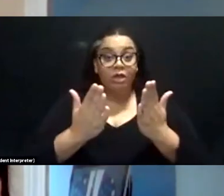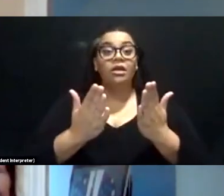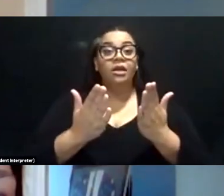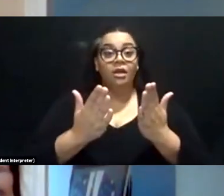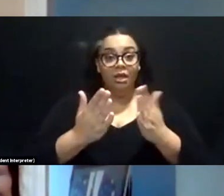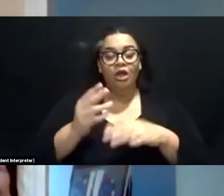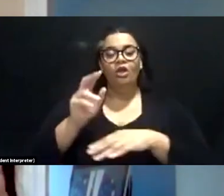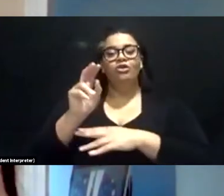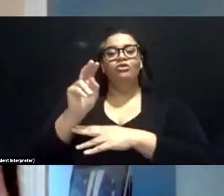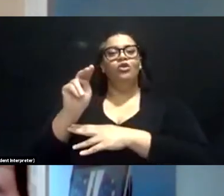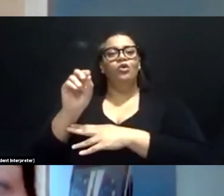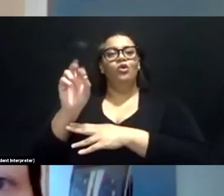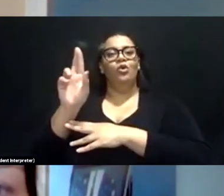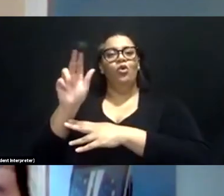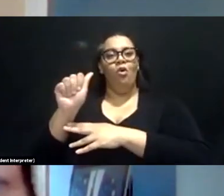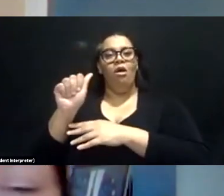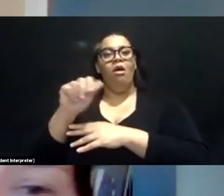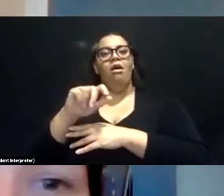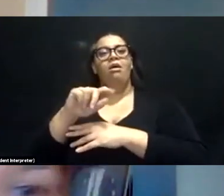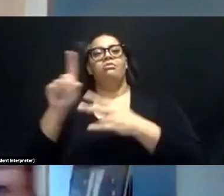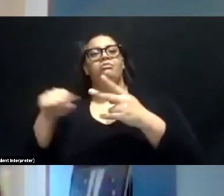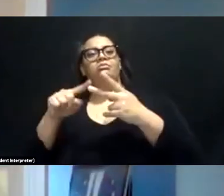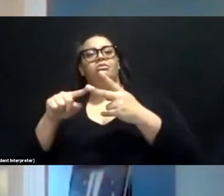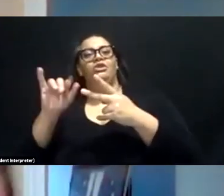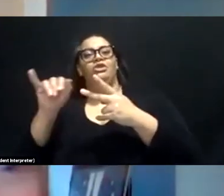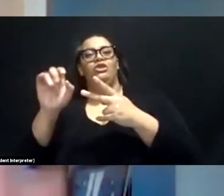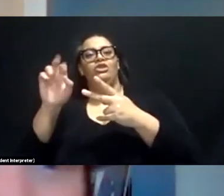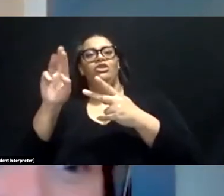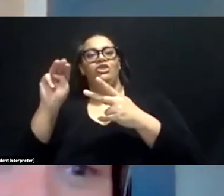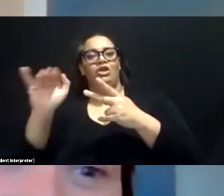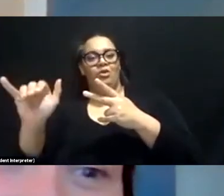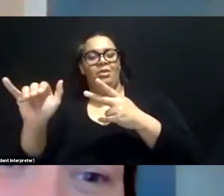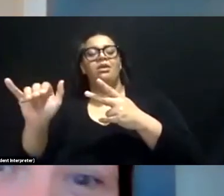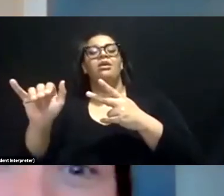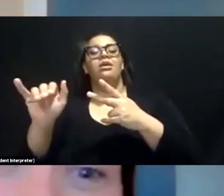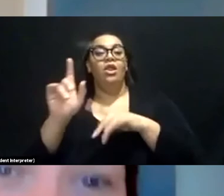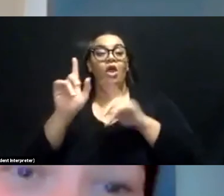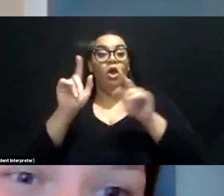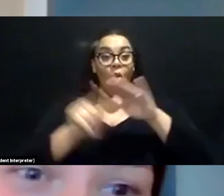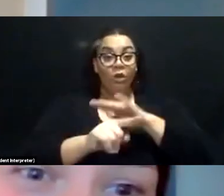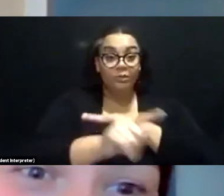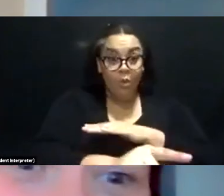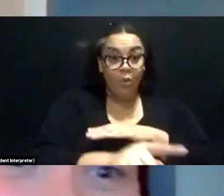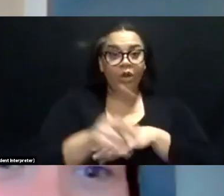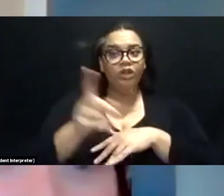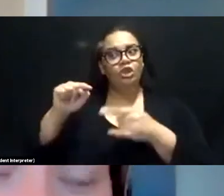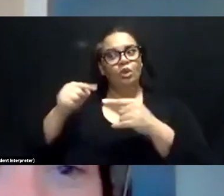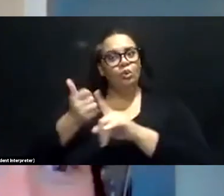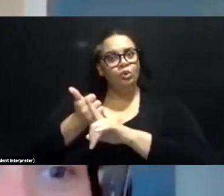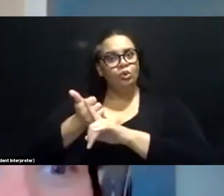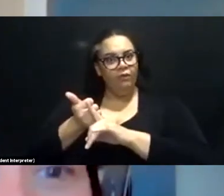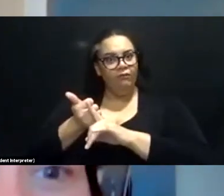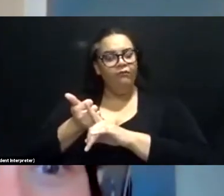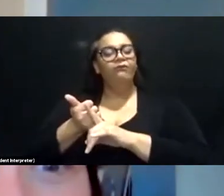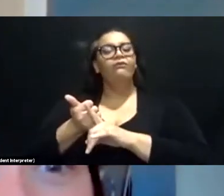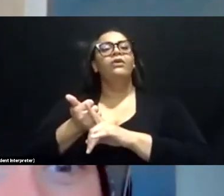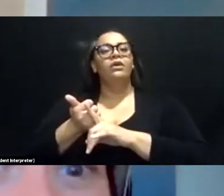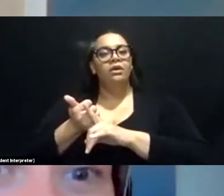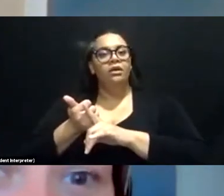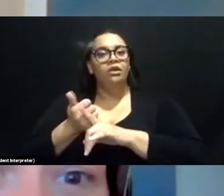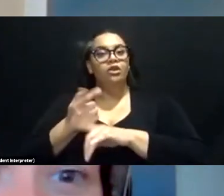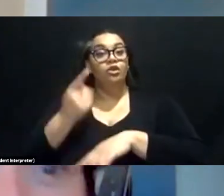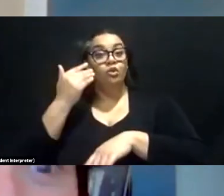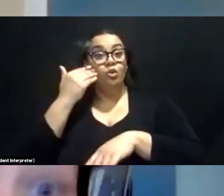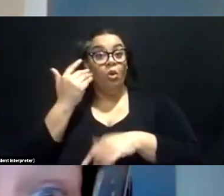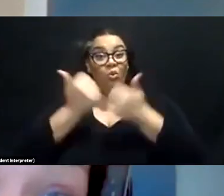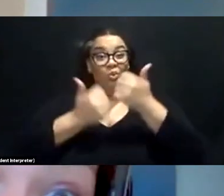and she, you know, I don't want to give anything away. You've all read the book, right? And she hurts herself, right? Did you know what hike they